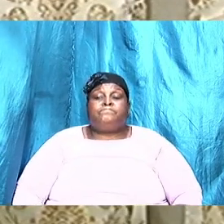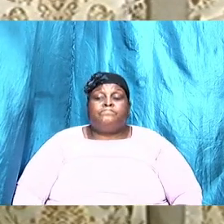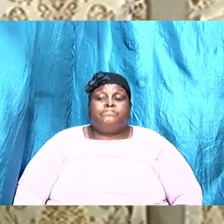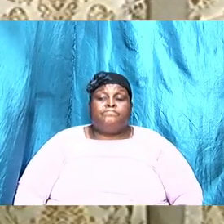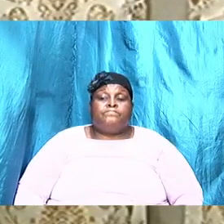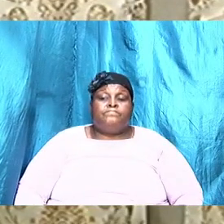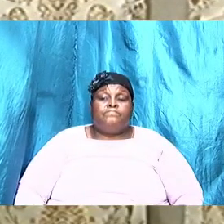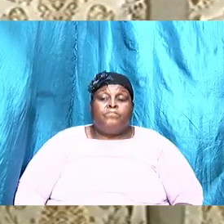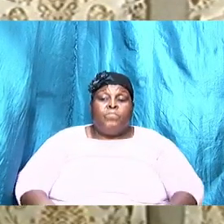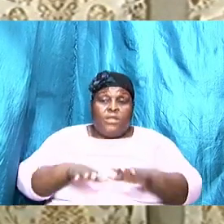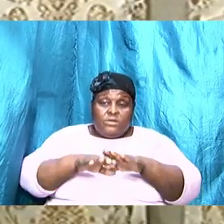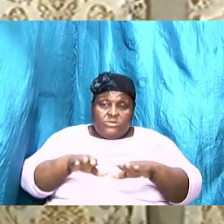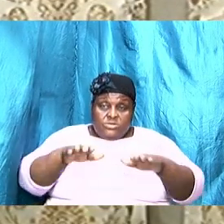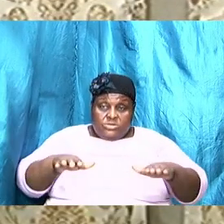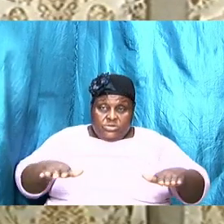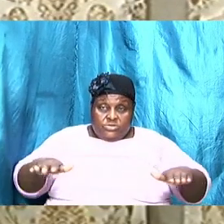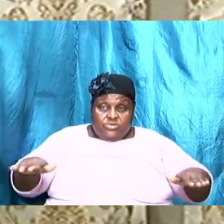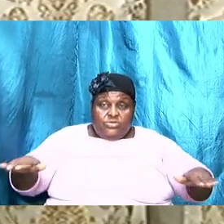children